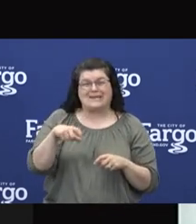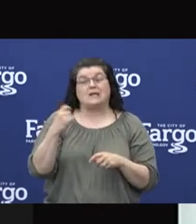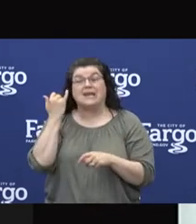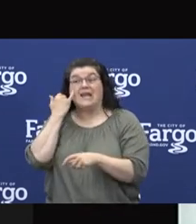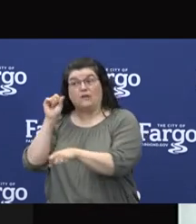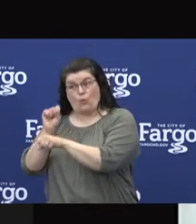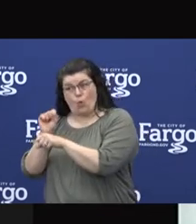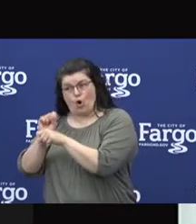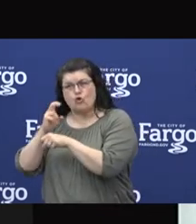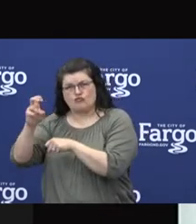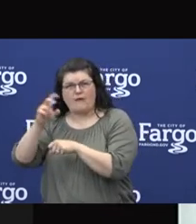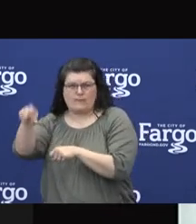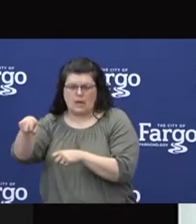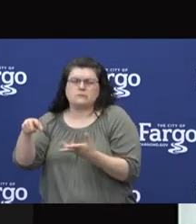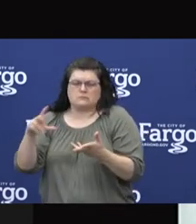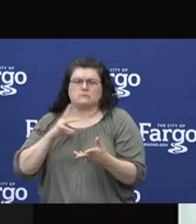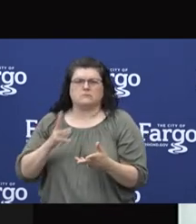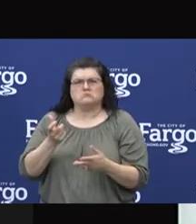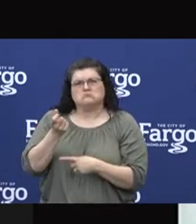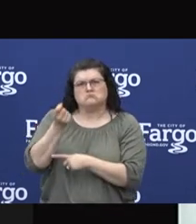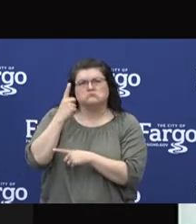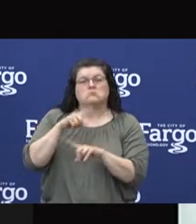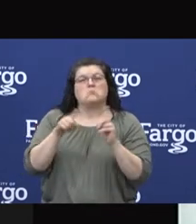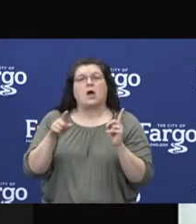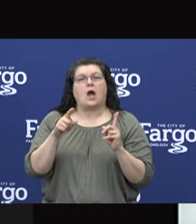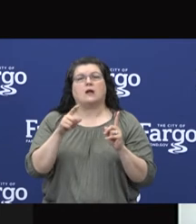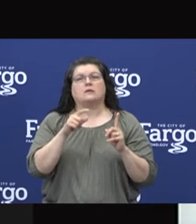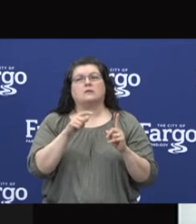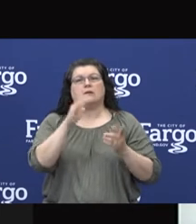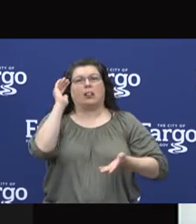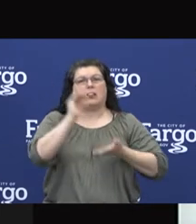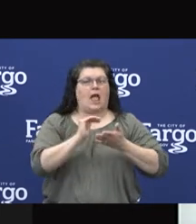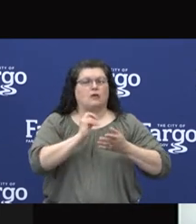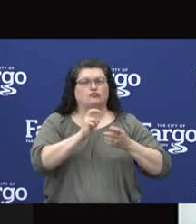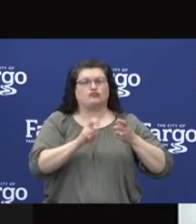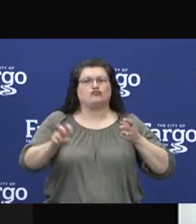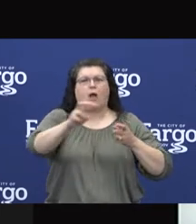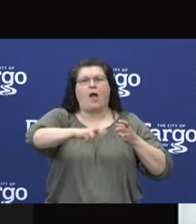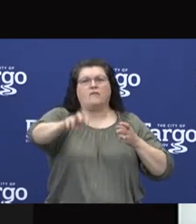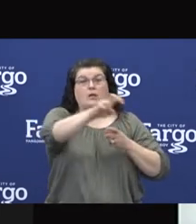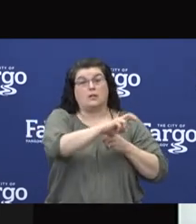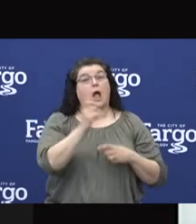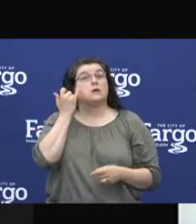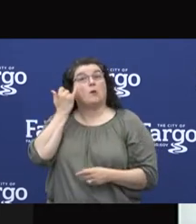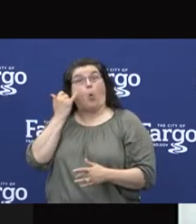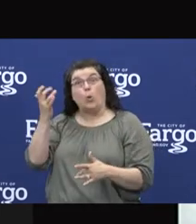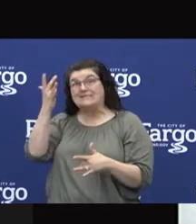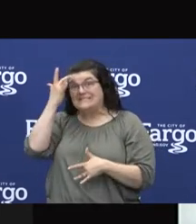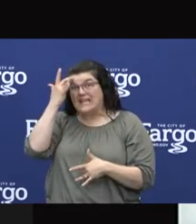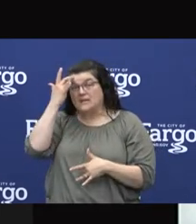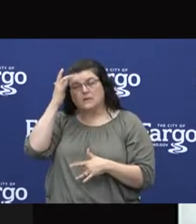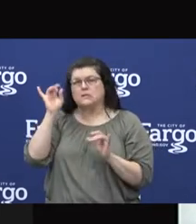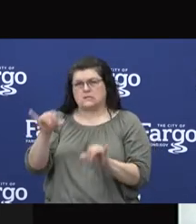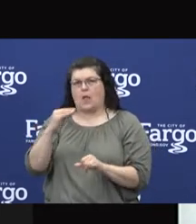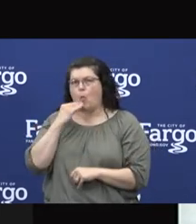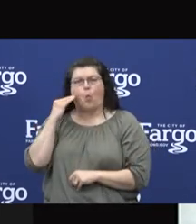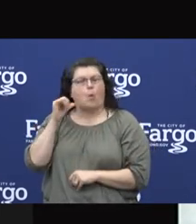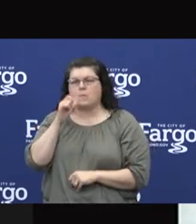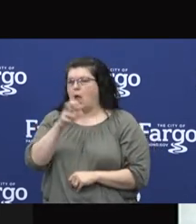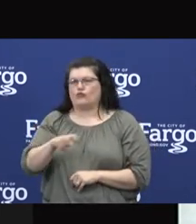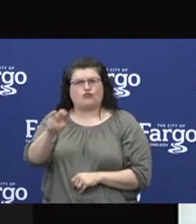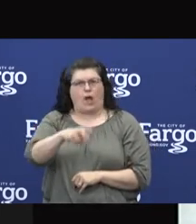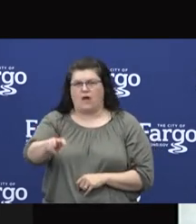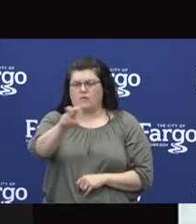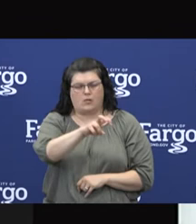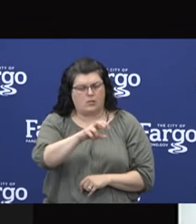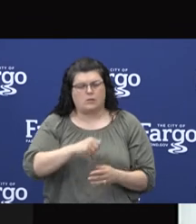work or some good reason. We also would remind people not to travel if you are ill. And if you're traveling, make sure that you